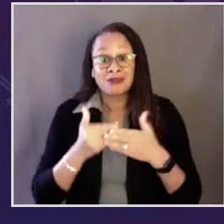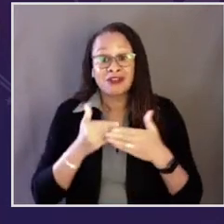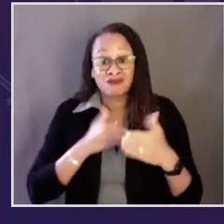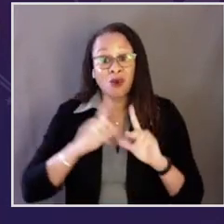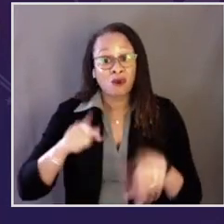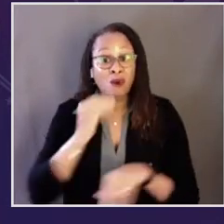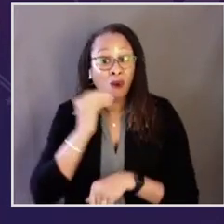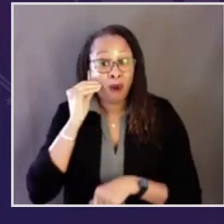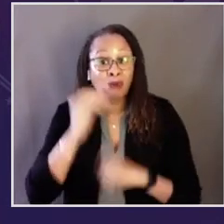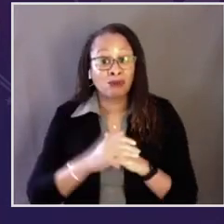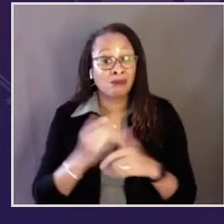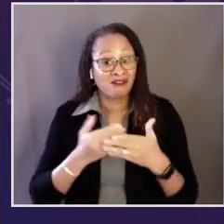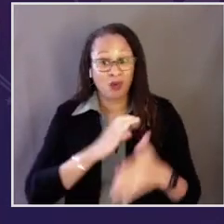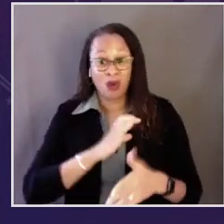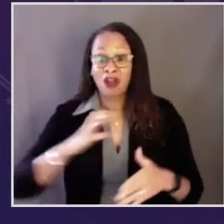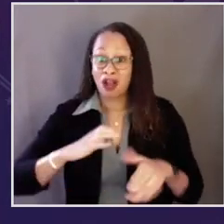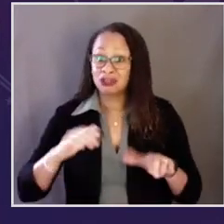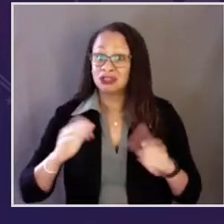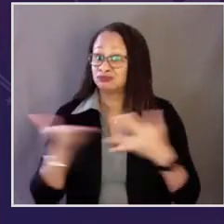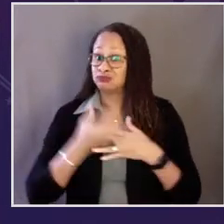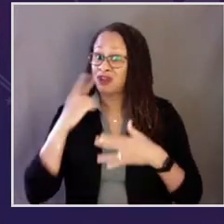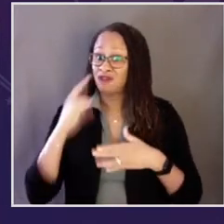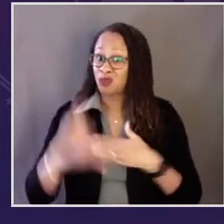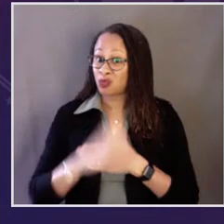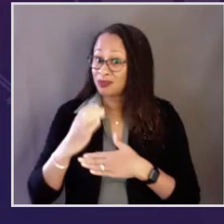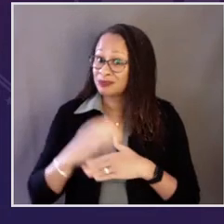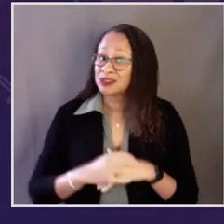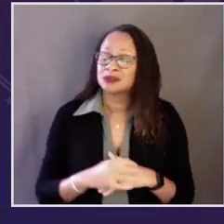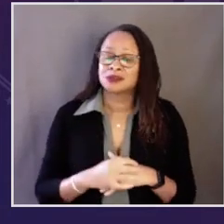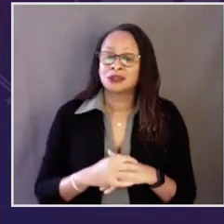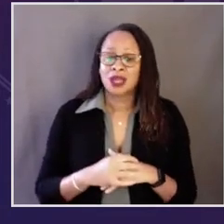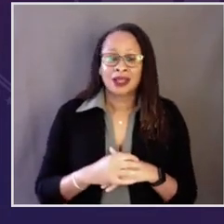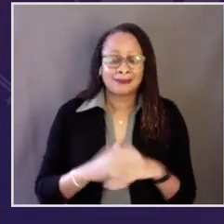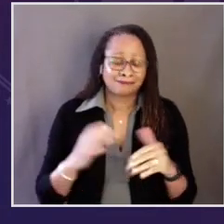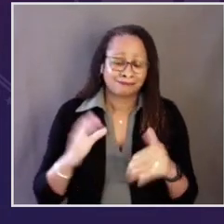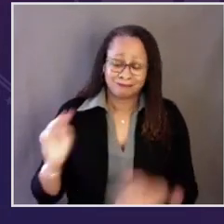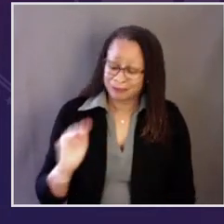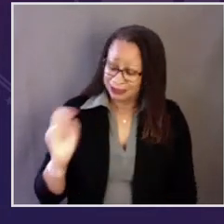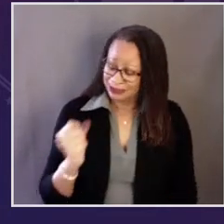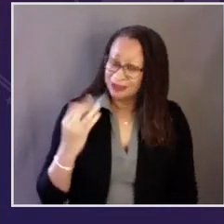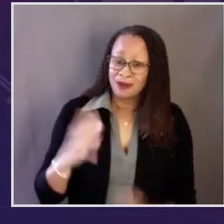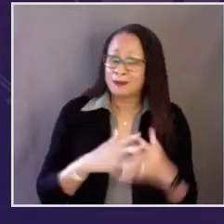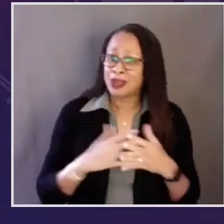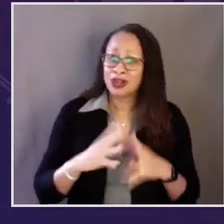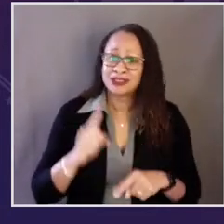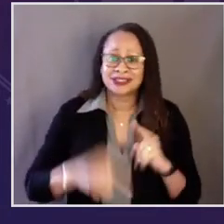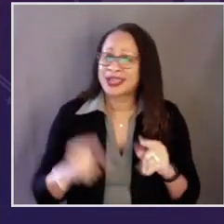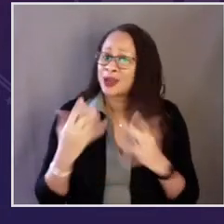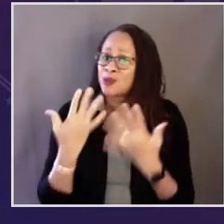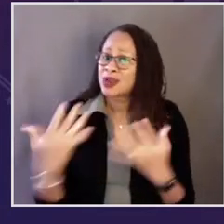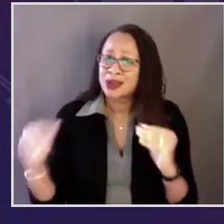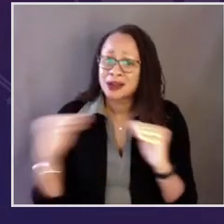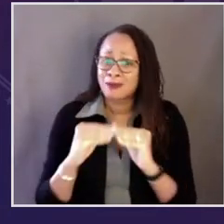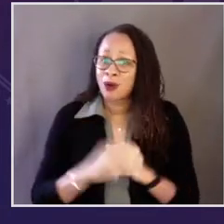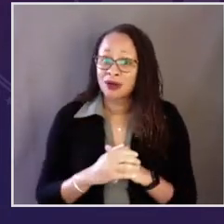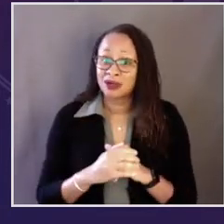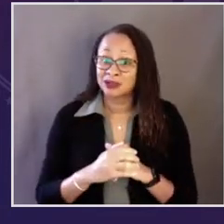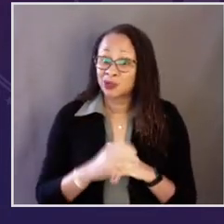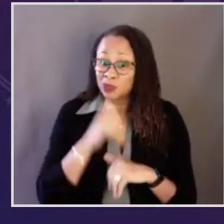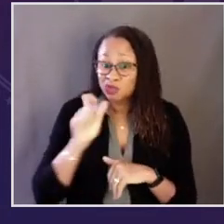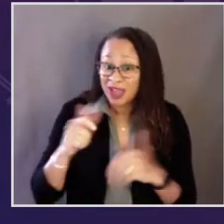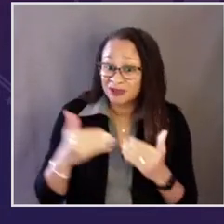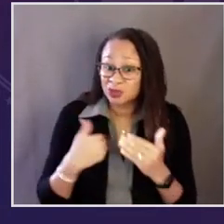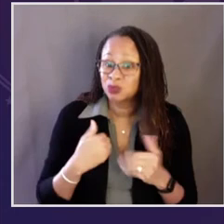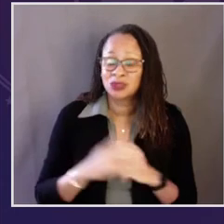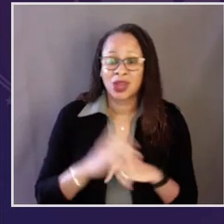right now. But it has to get done before they go home. Millions and millions of Americans simply can't